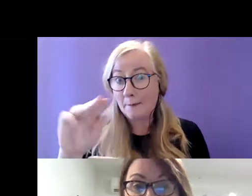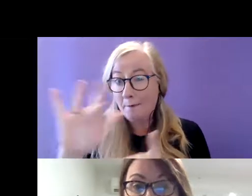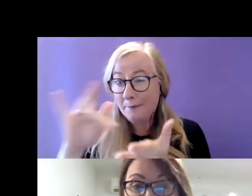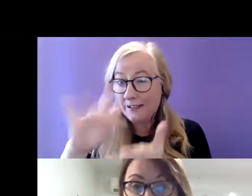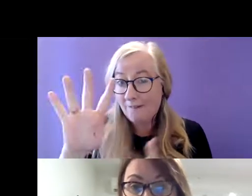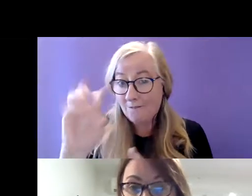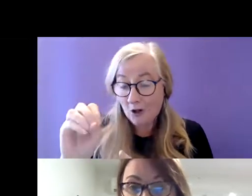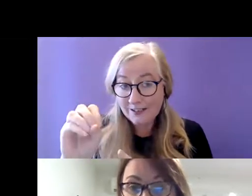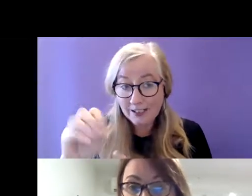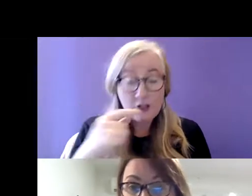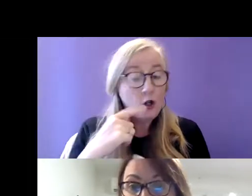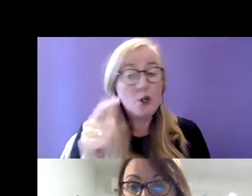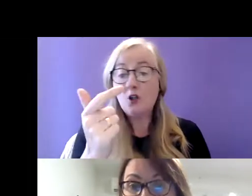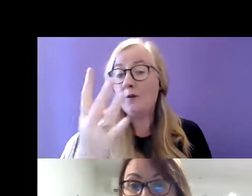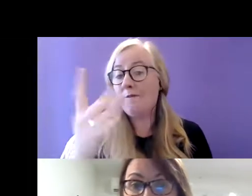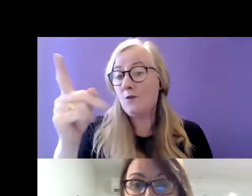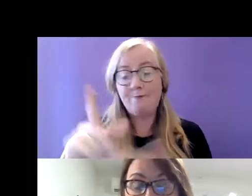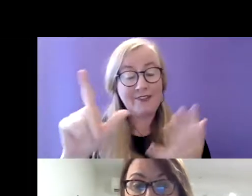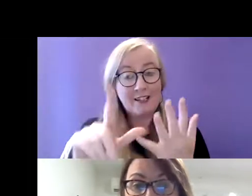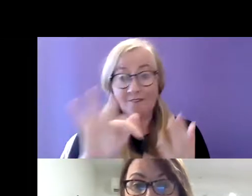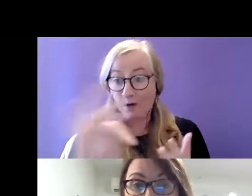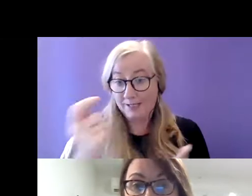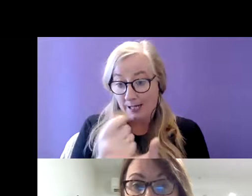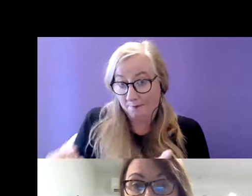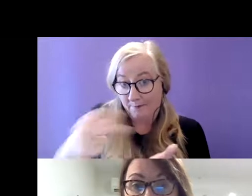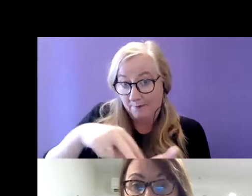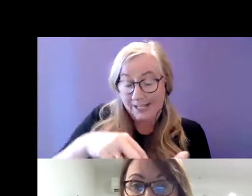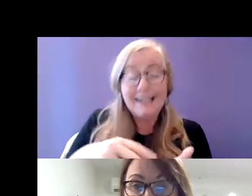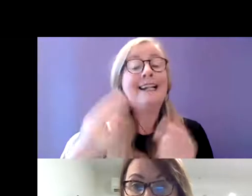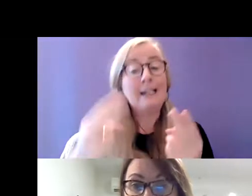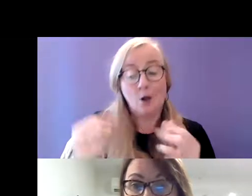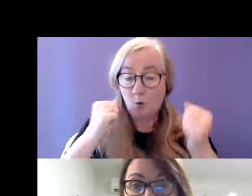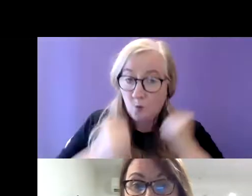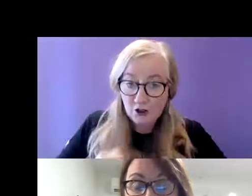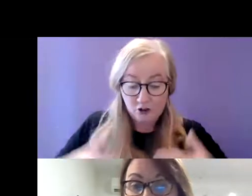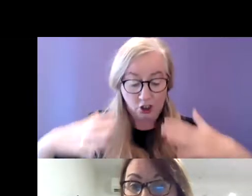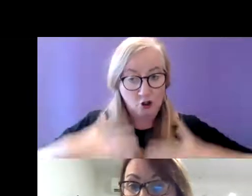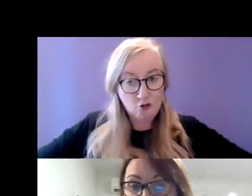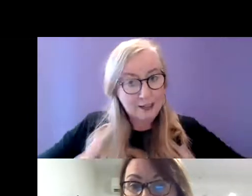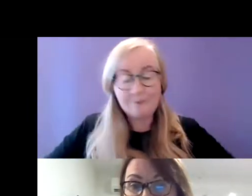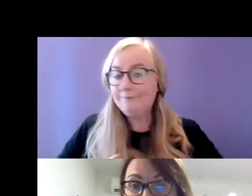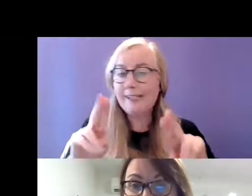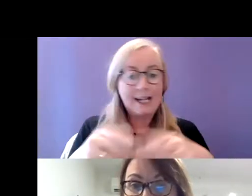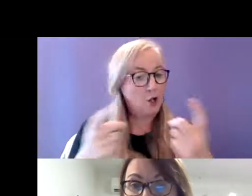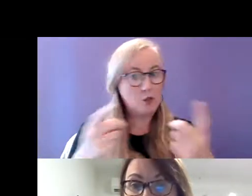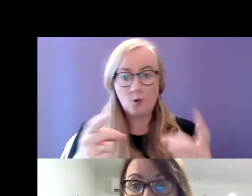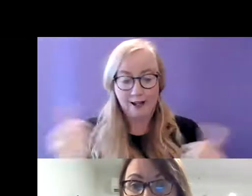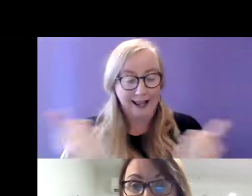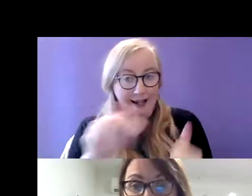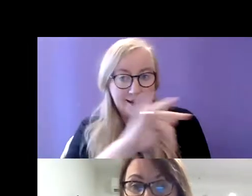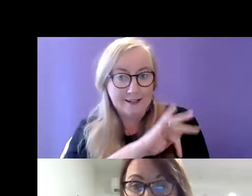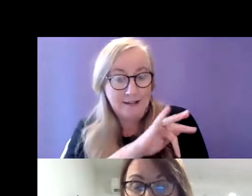She needs 24-7 care. From the time she wakes up, she needs someone to wash, dress her. She doesn't do any of those things herself.